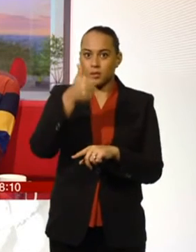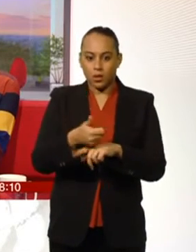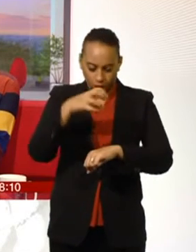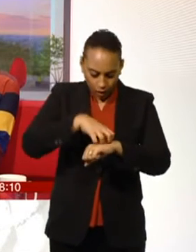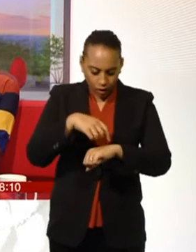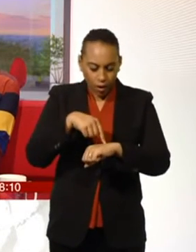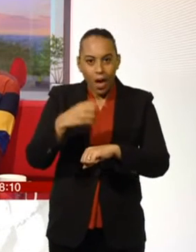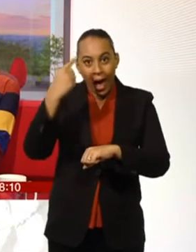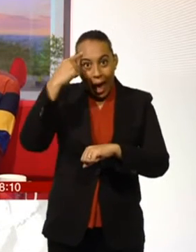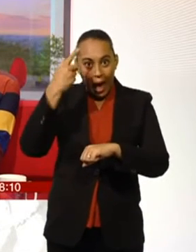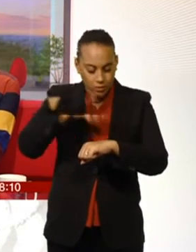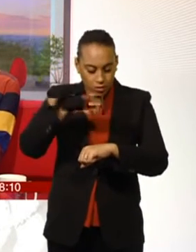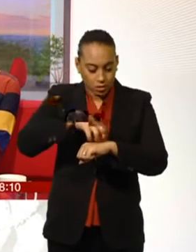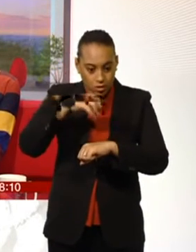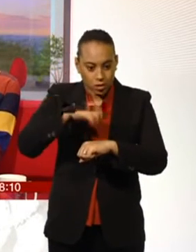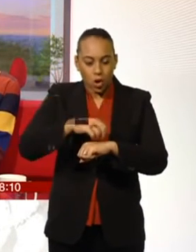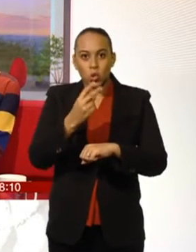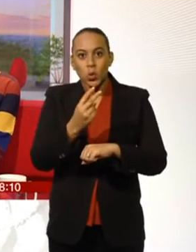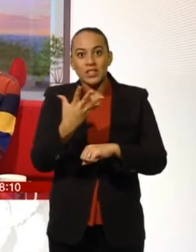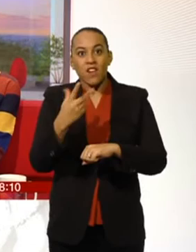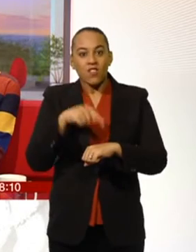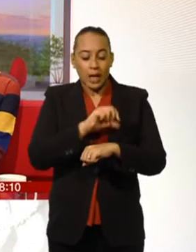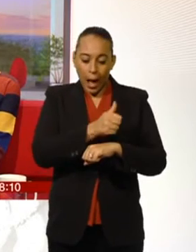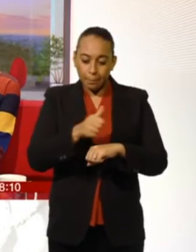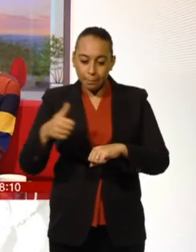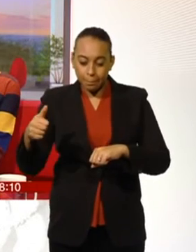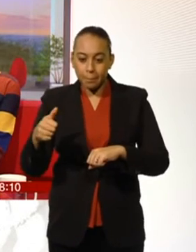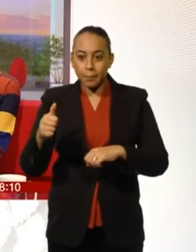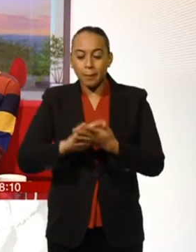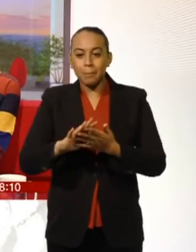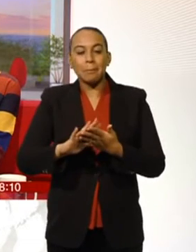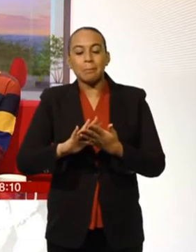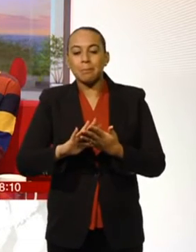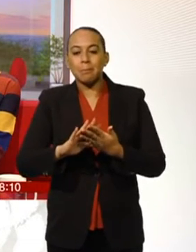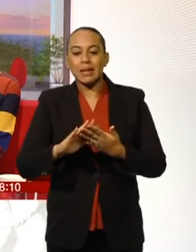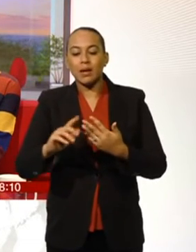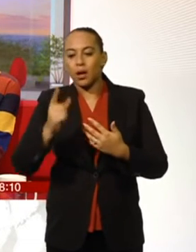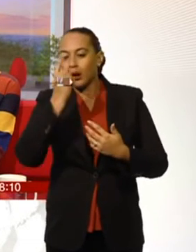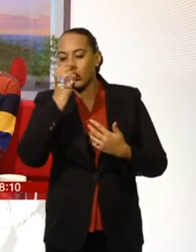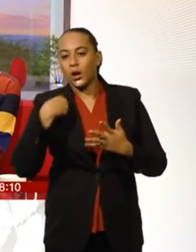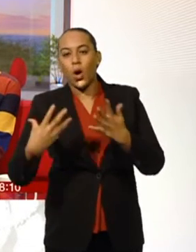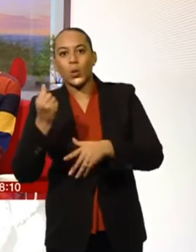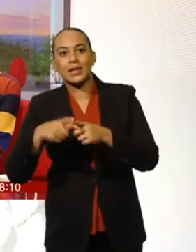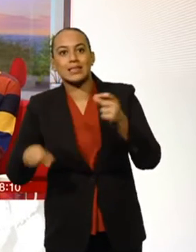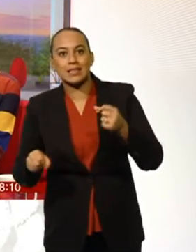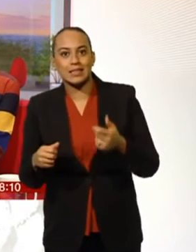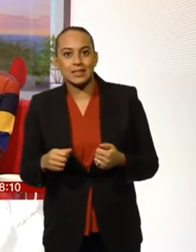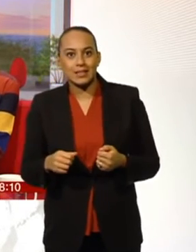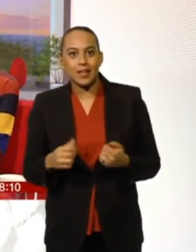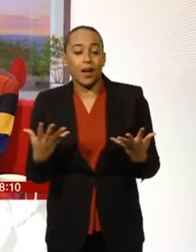or tails won 25 times in a row. And it's coming to you right now. It's coming to you right now.